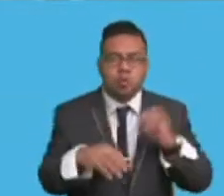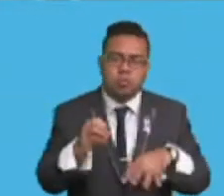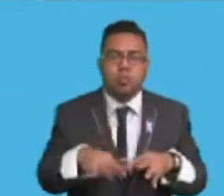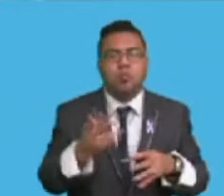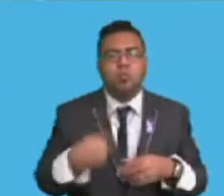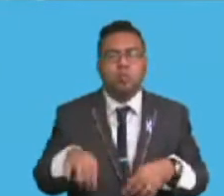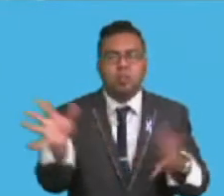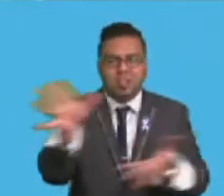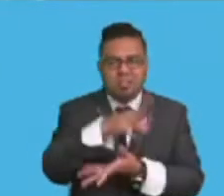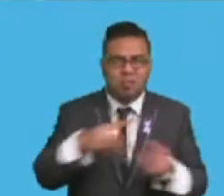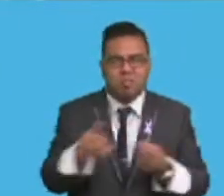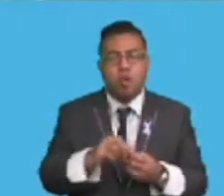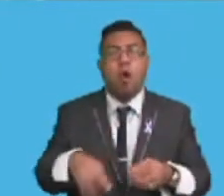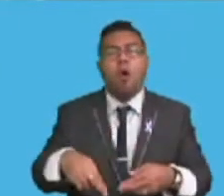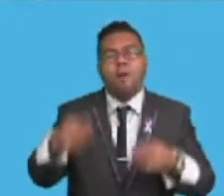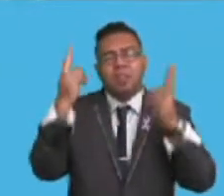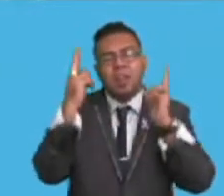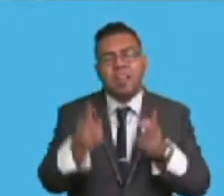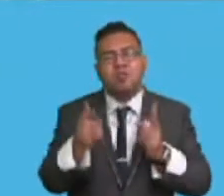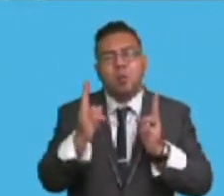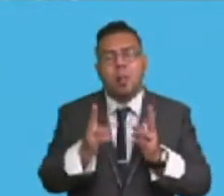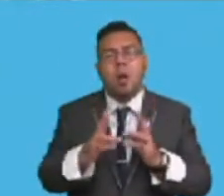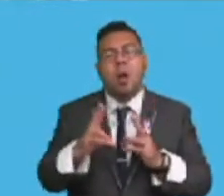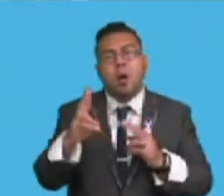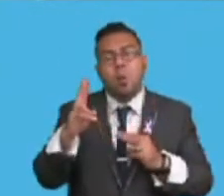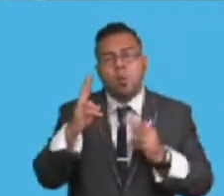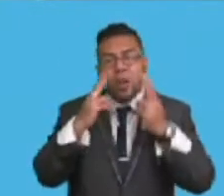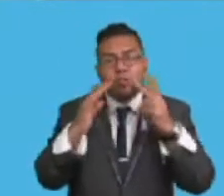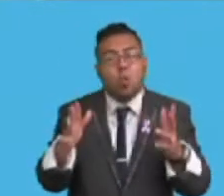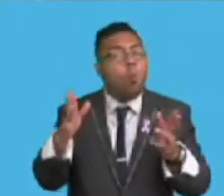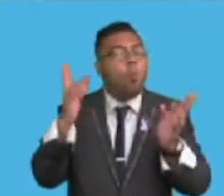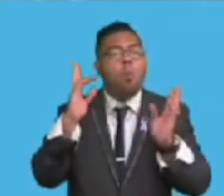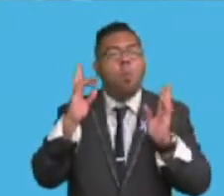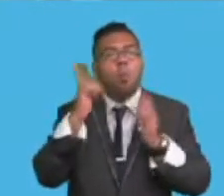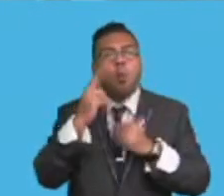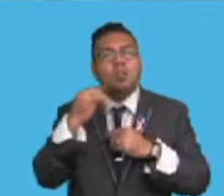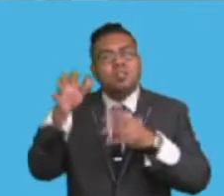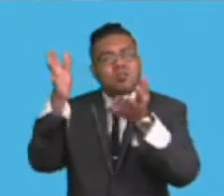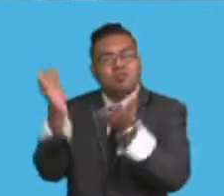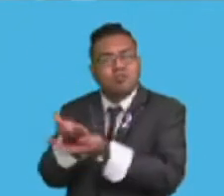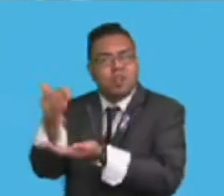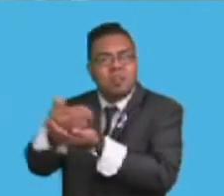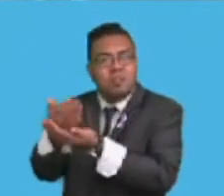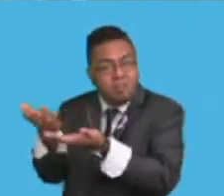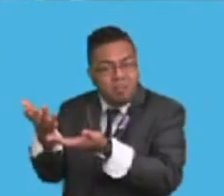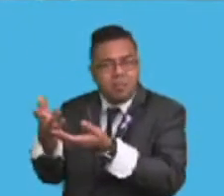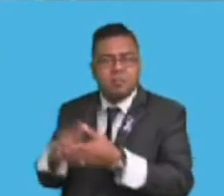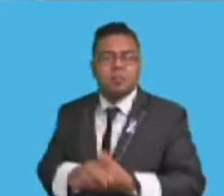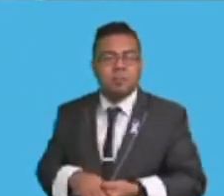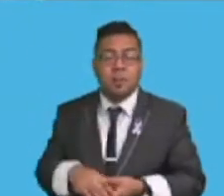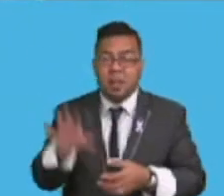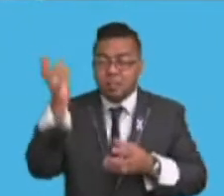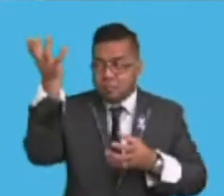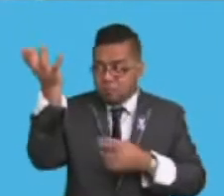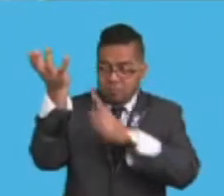of the natural watershed, which is the collection point of water for the waterways, Madam Speaker. Downstream, Madam Speaker, downstream